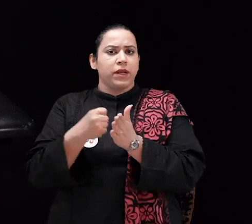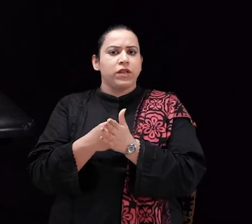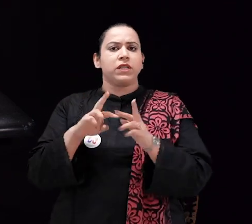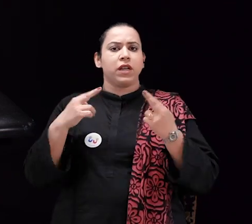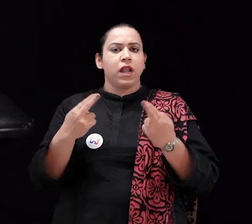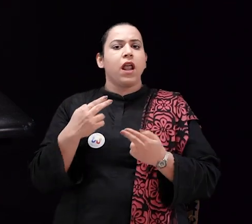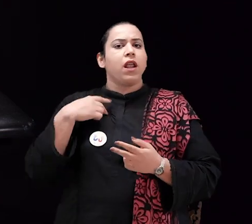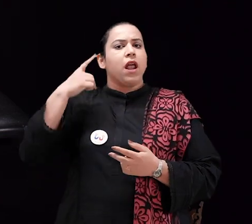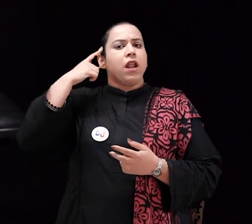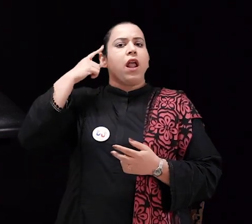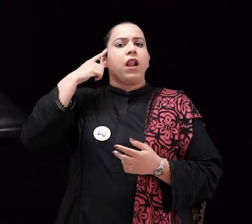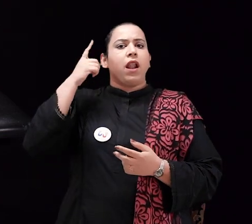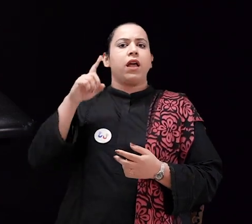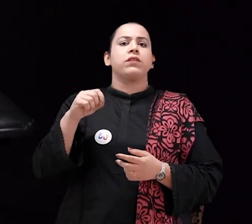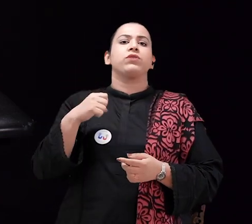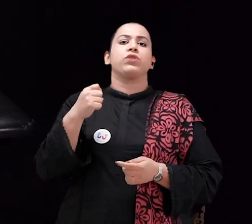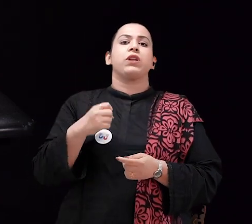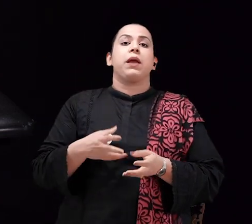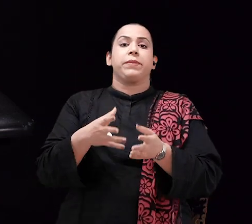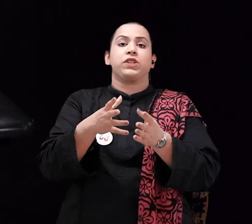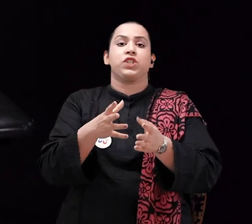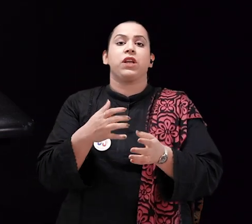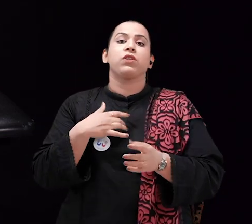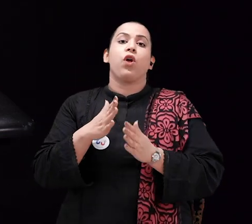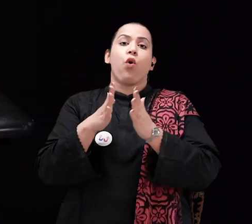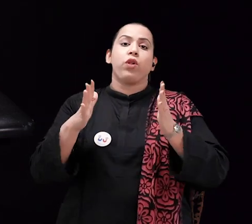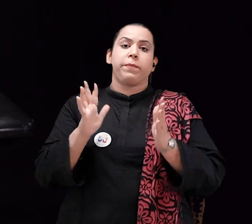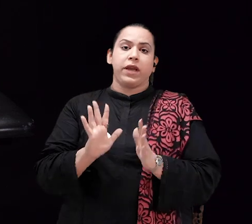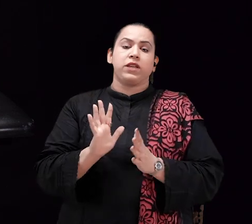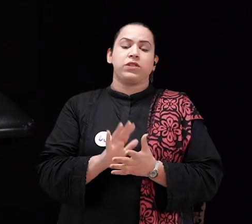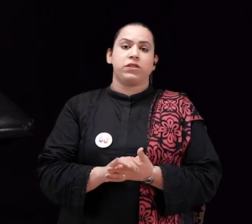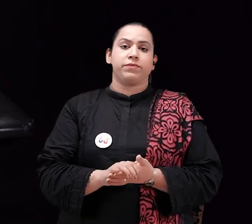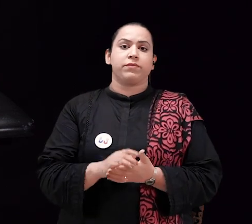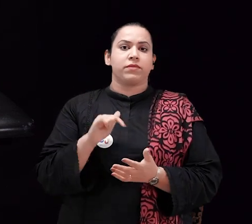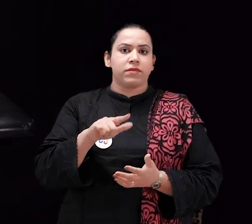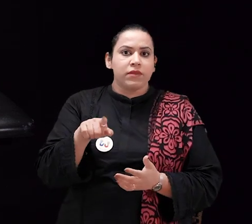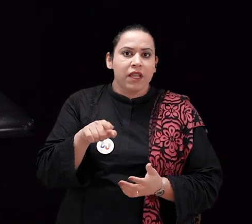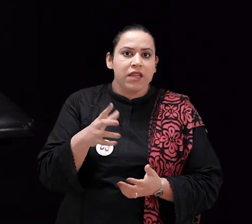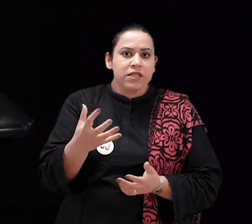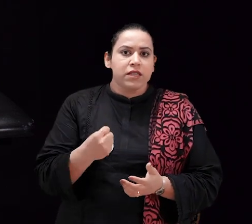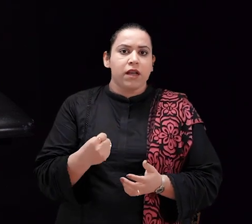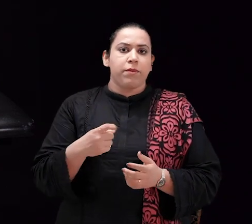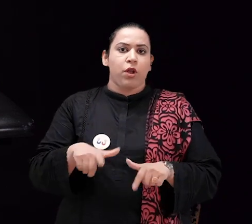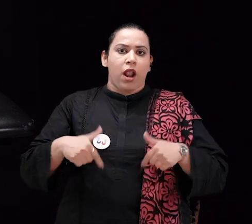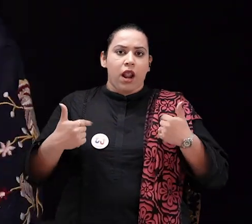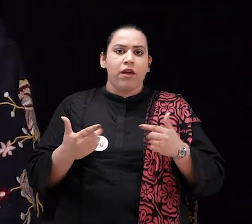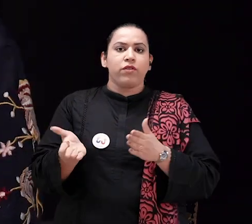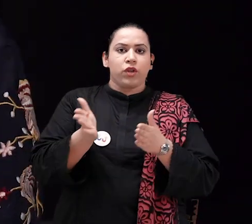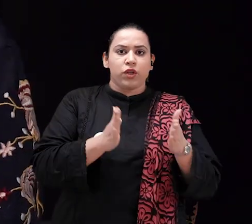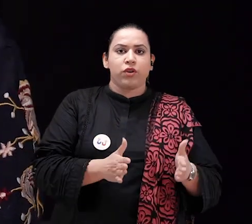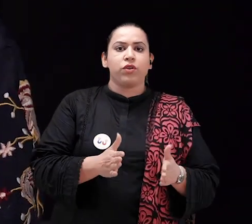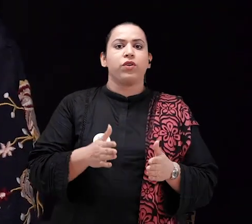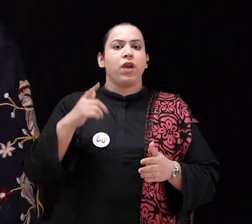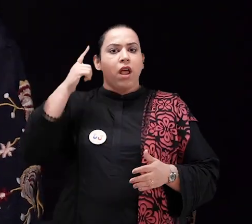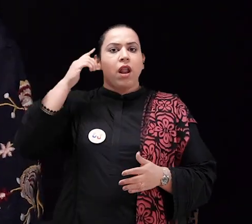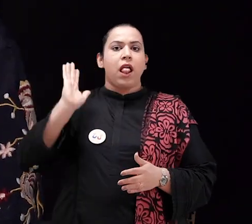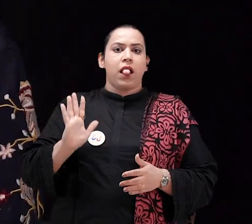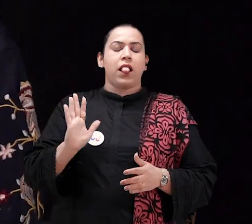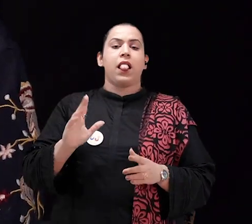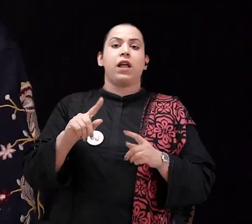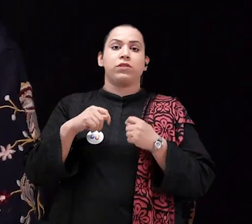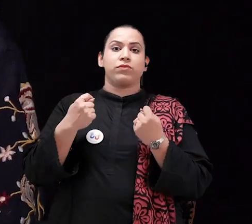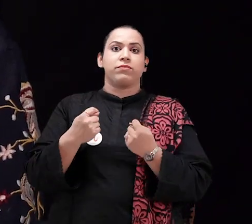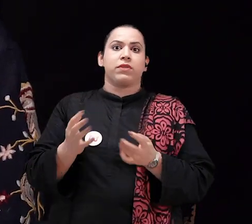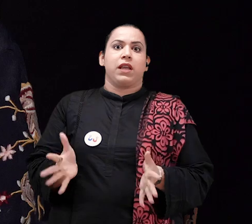don't realize it and you don't appreciate those words as much. But you know, there comes a point in your life when you do realize that the